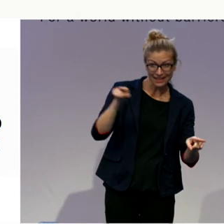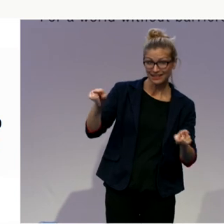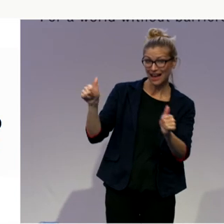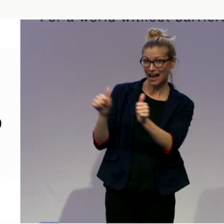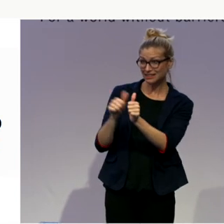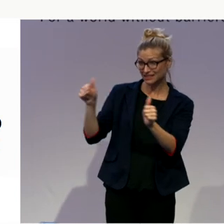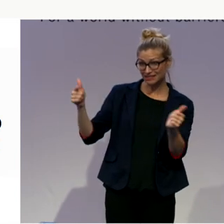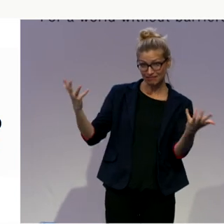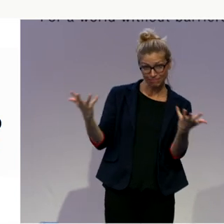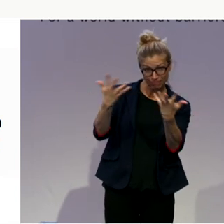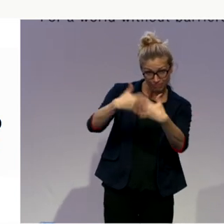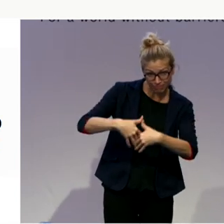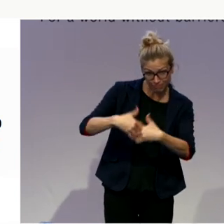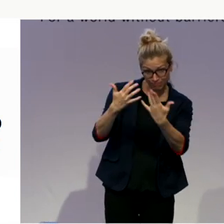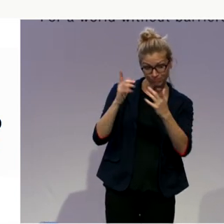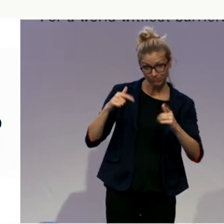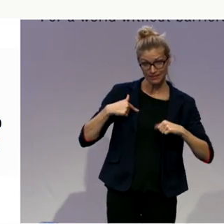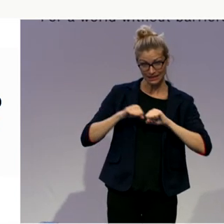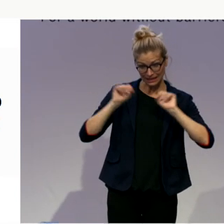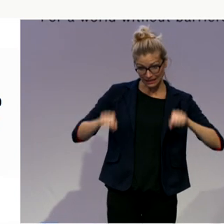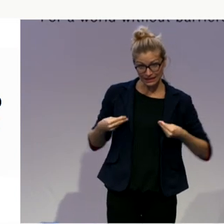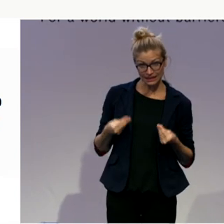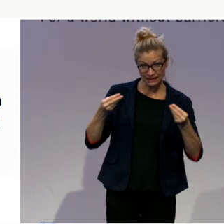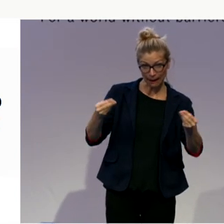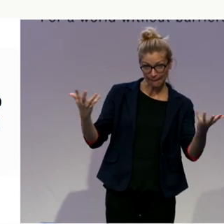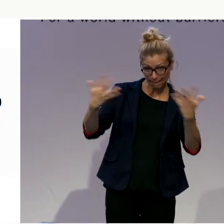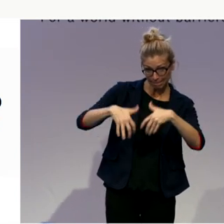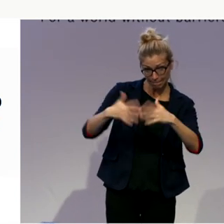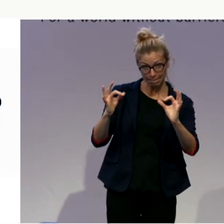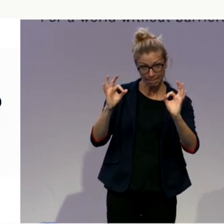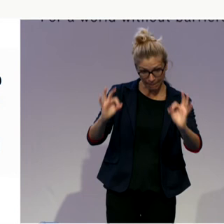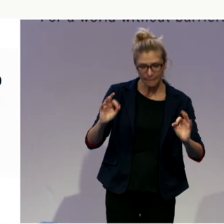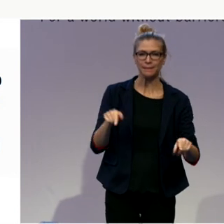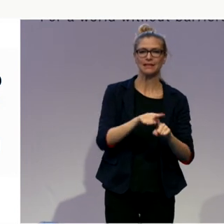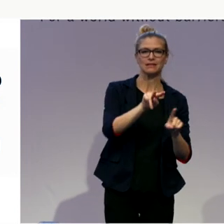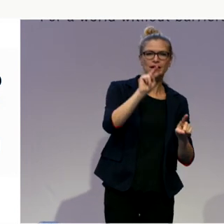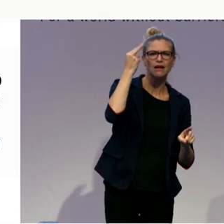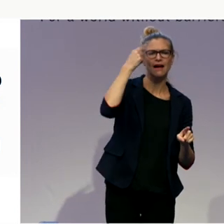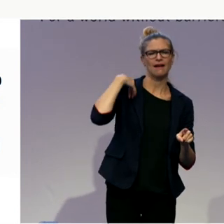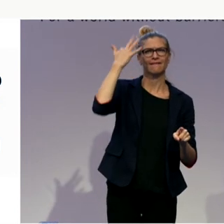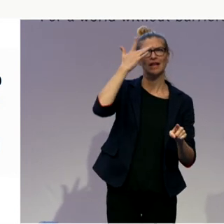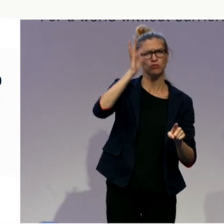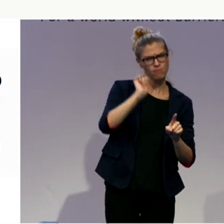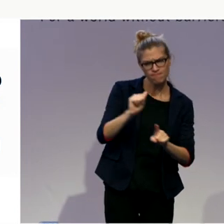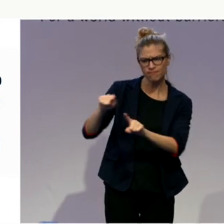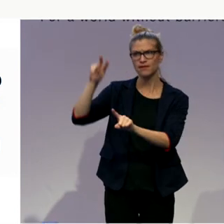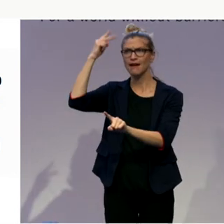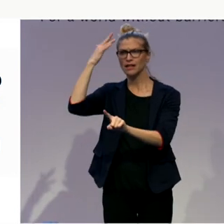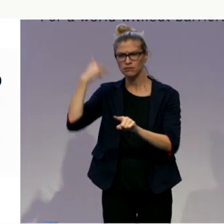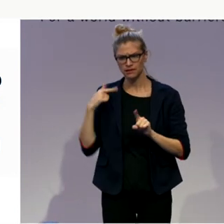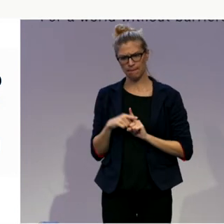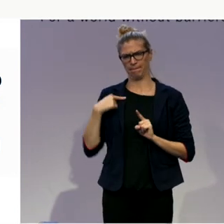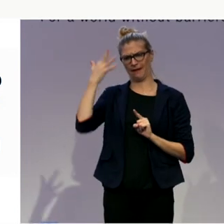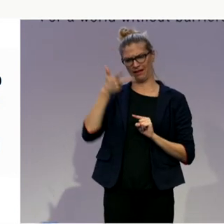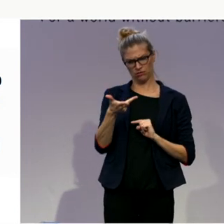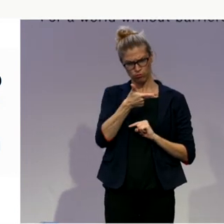general remark on it and as you said, I should make some contribution on basic, on needs and